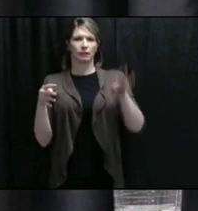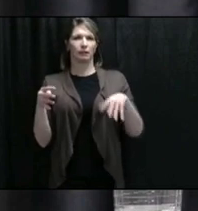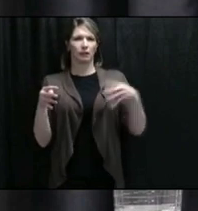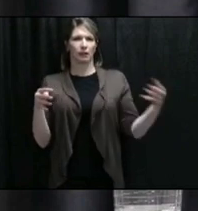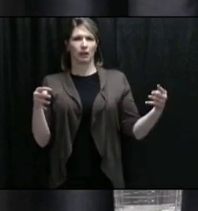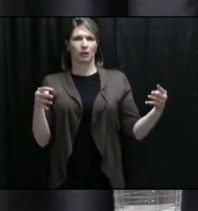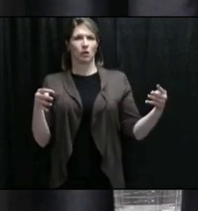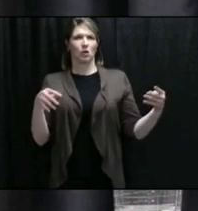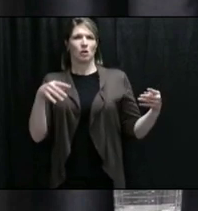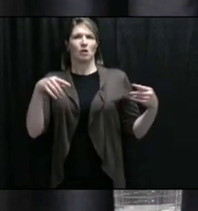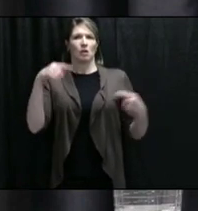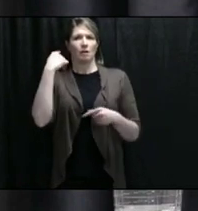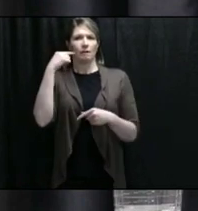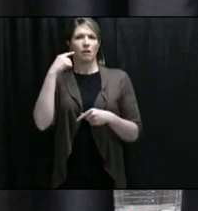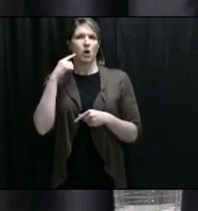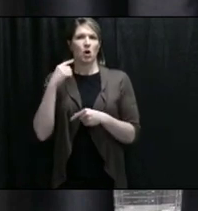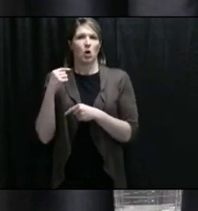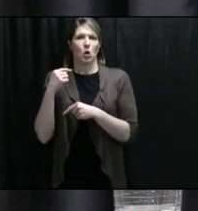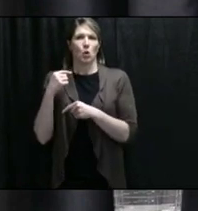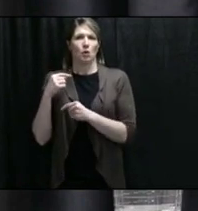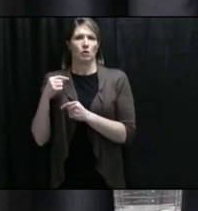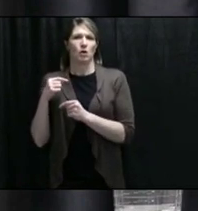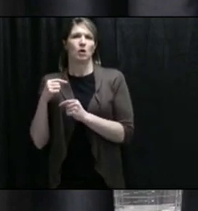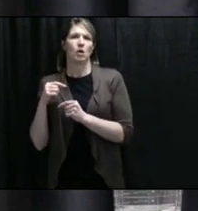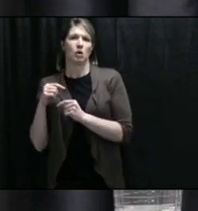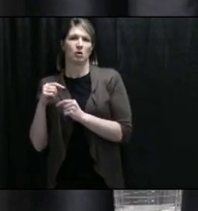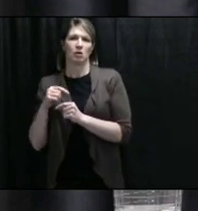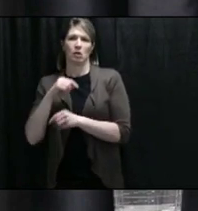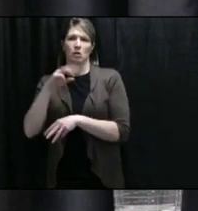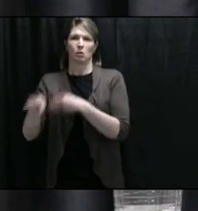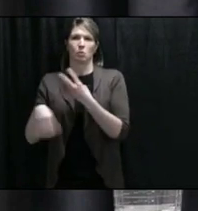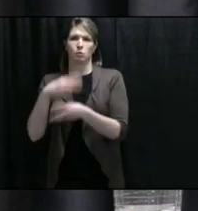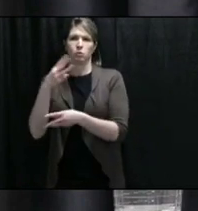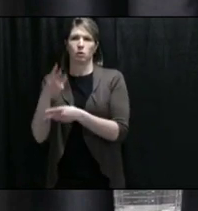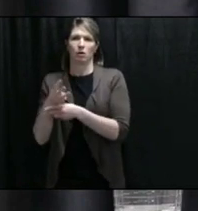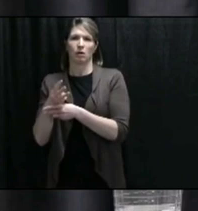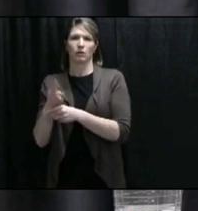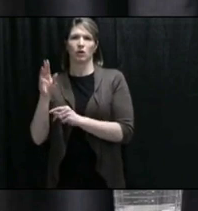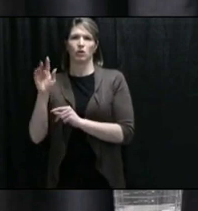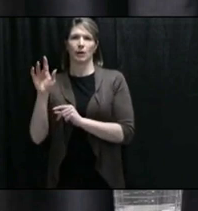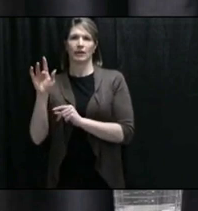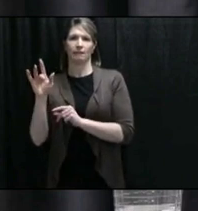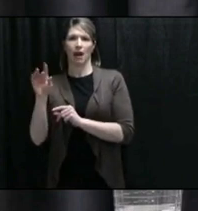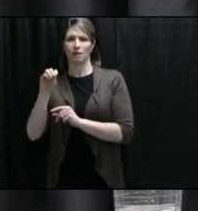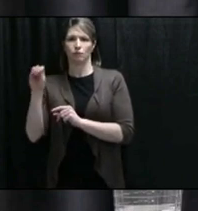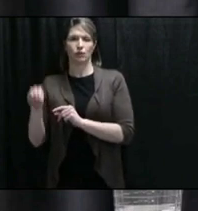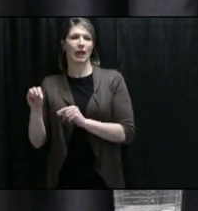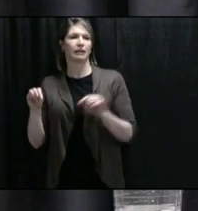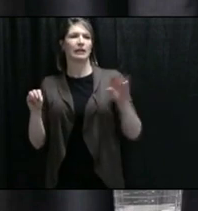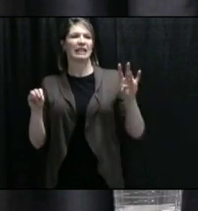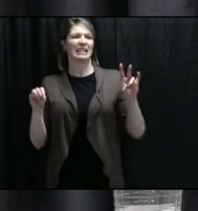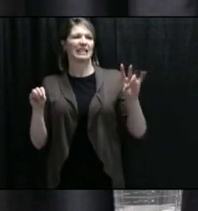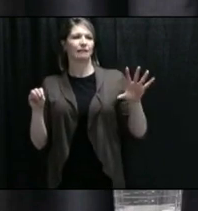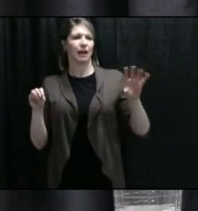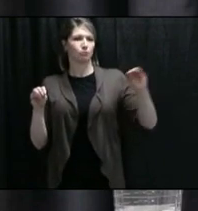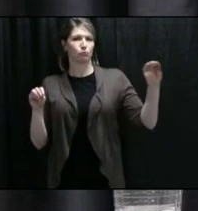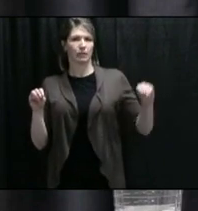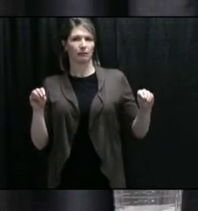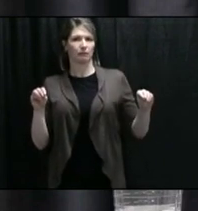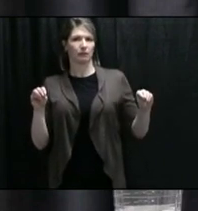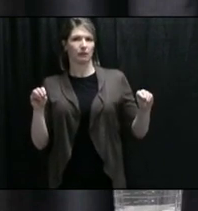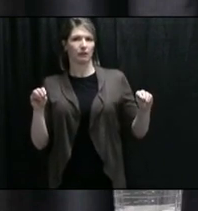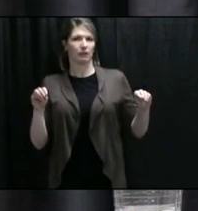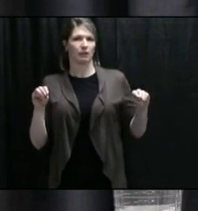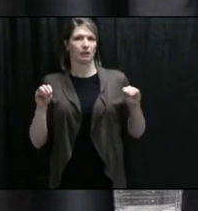have shown, and what he has demonstrated from his data, is that we've actually done better than the 31%